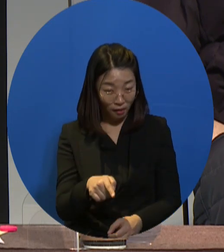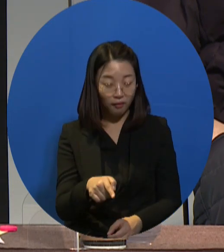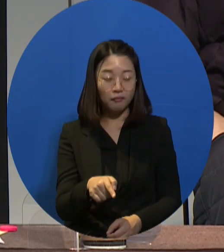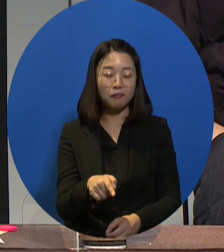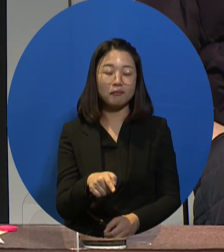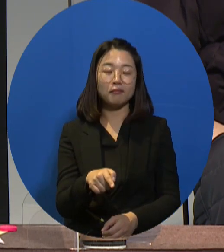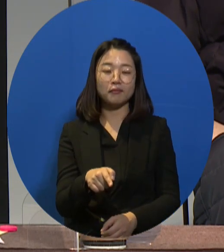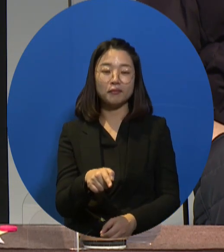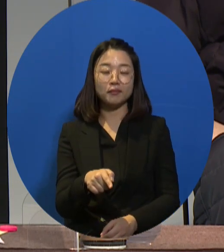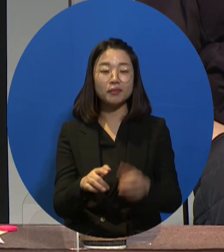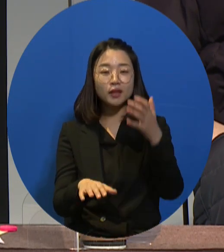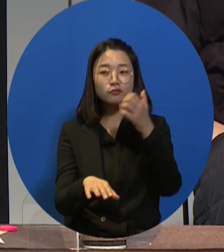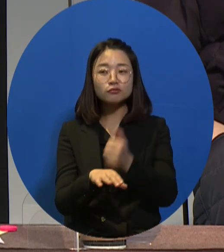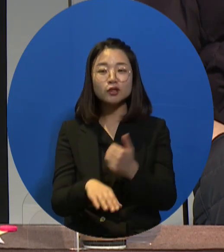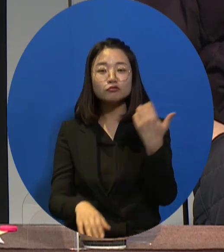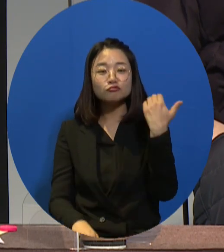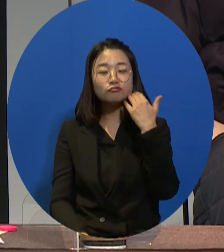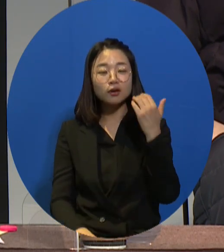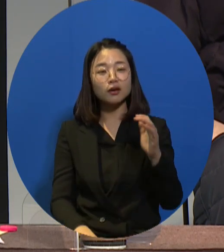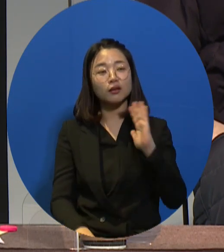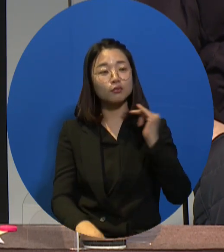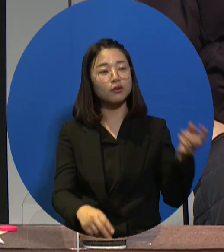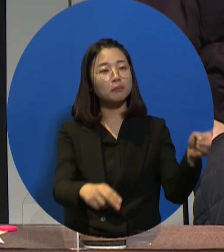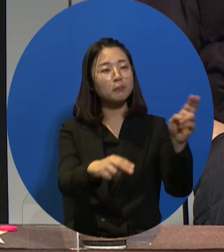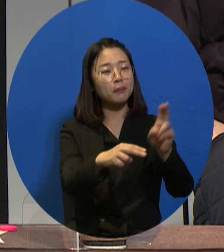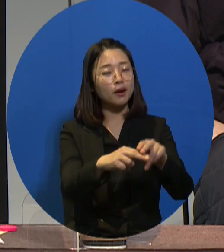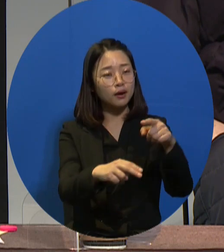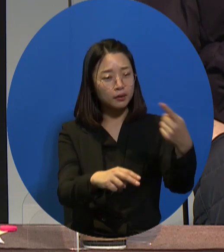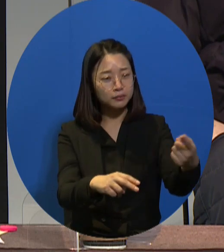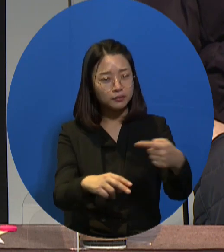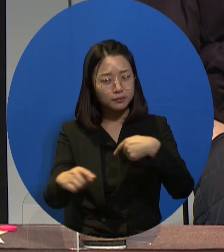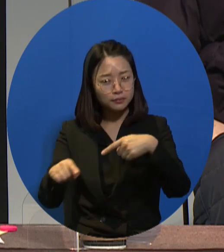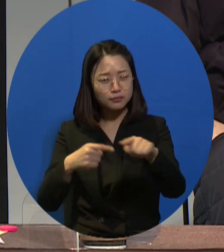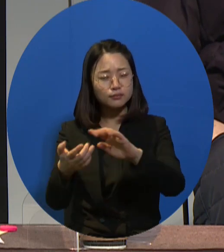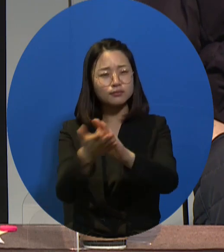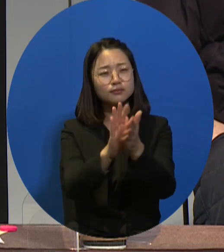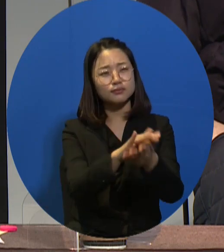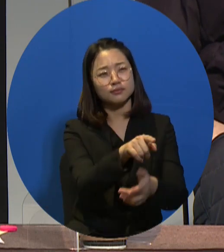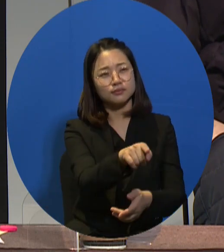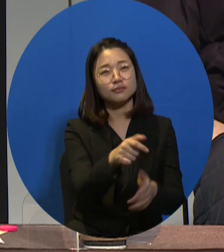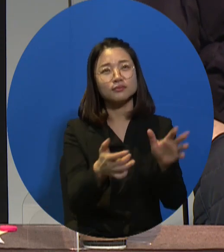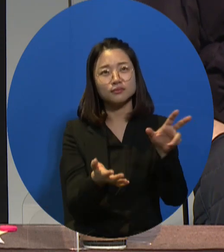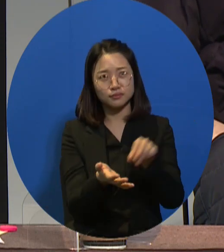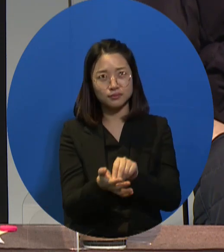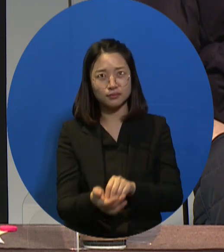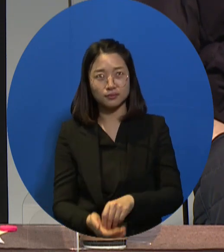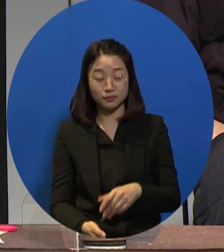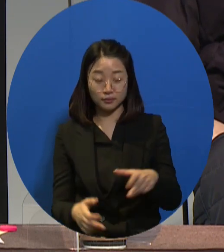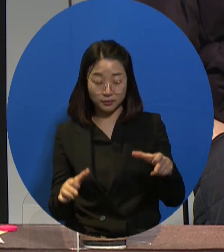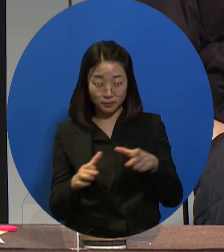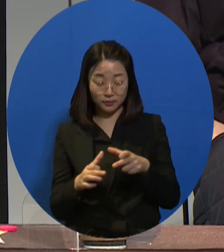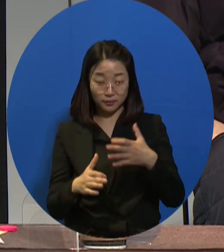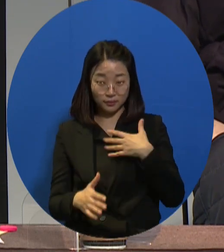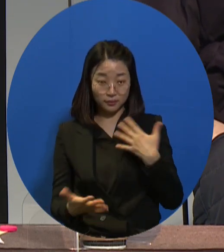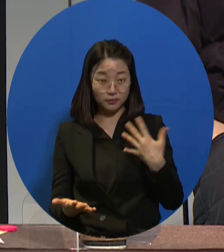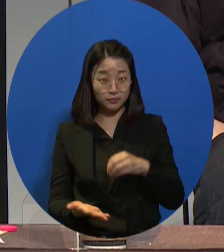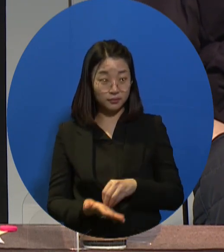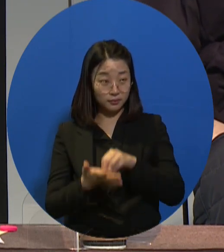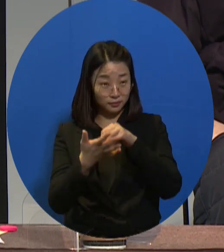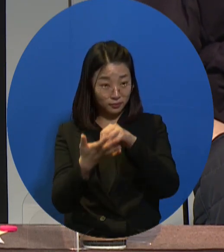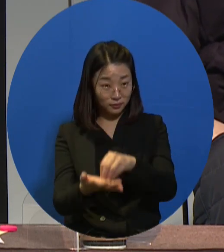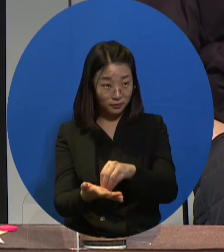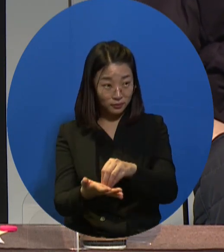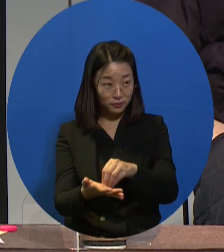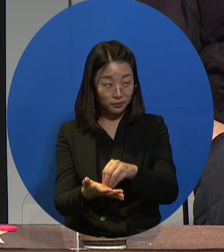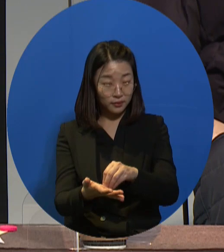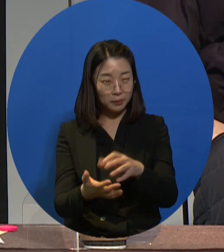become a policy, if the next president or so tries to go in that direction, perhaps the job